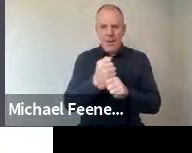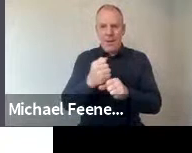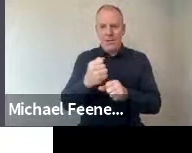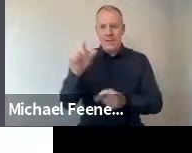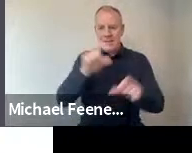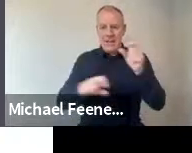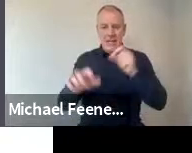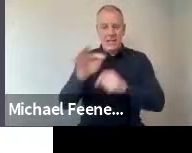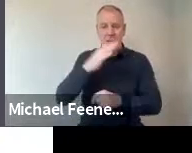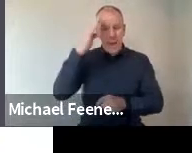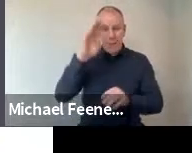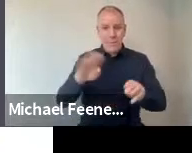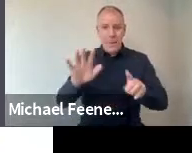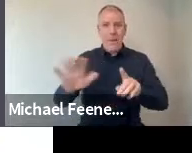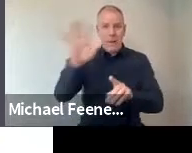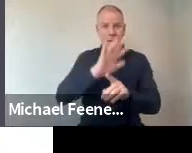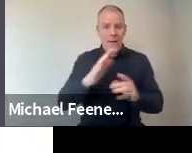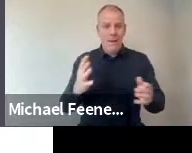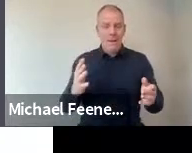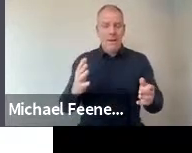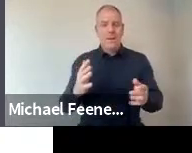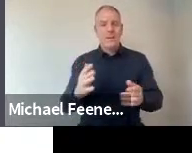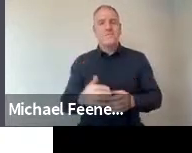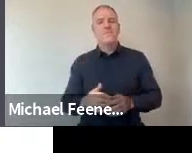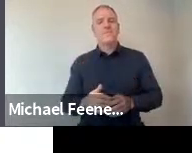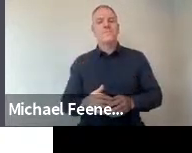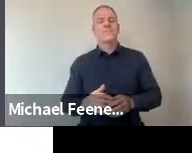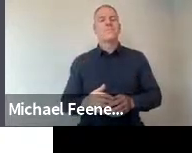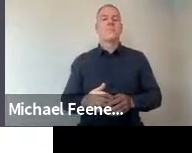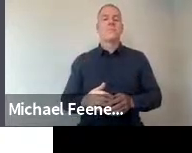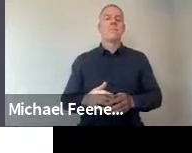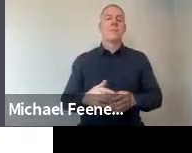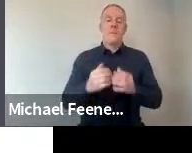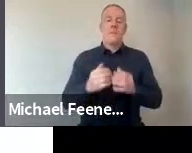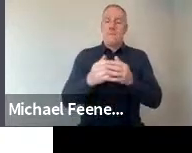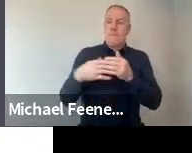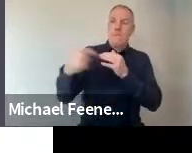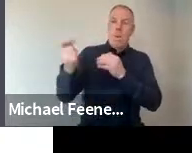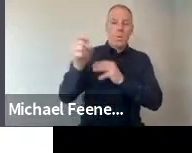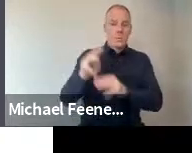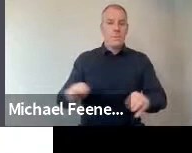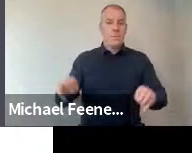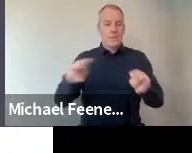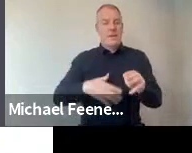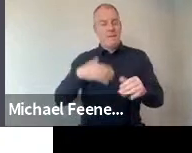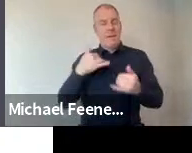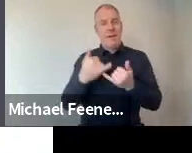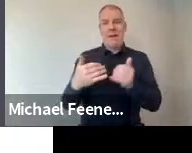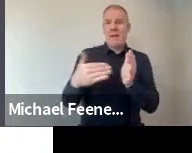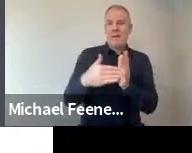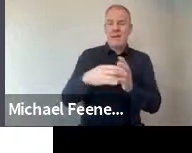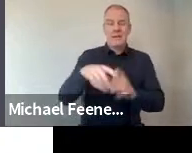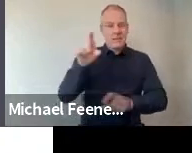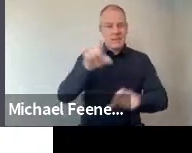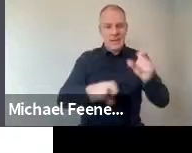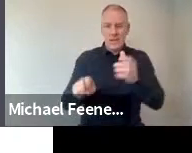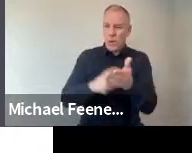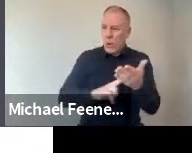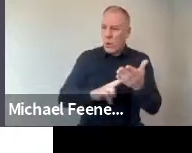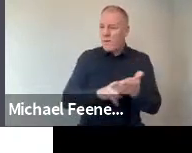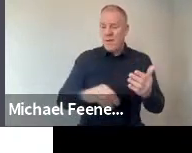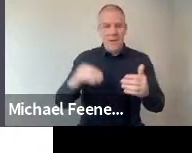from the Irish public, we see that huge majorities of people find science useful, important,